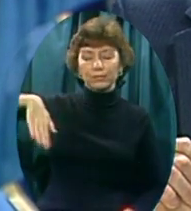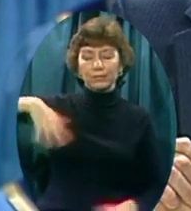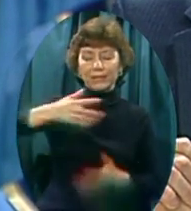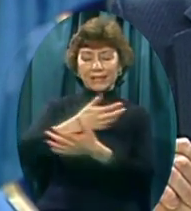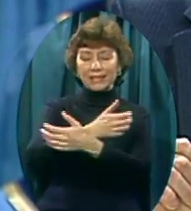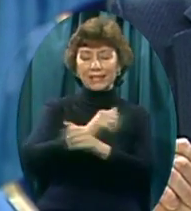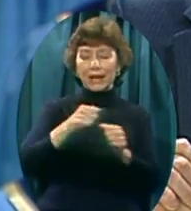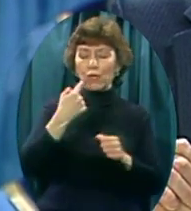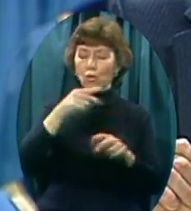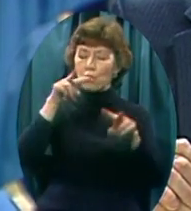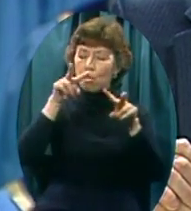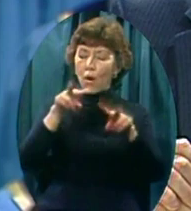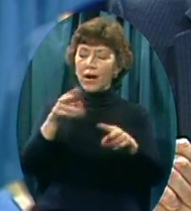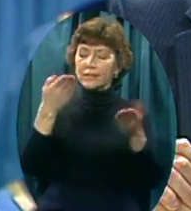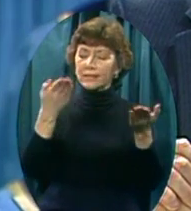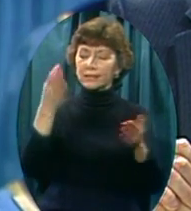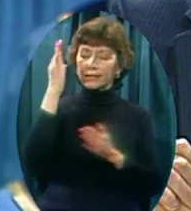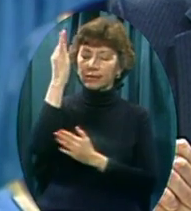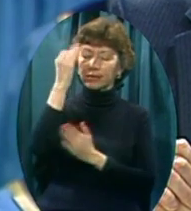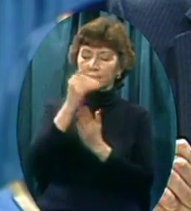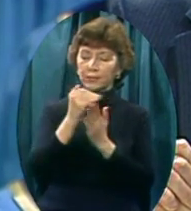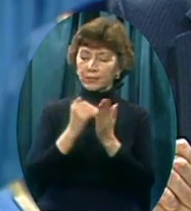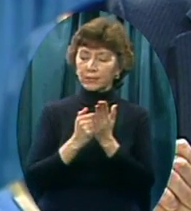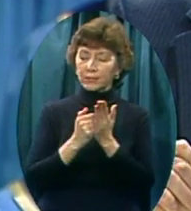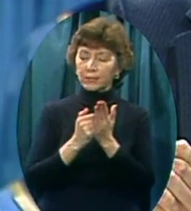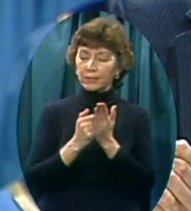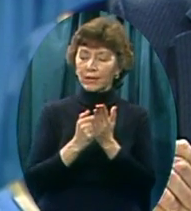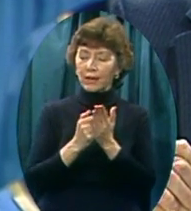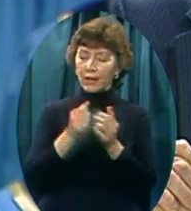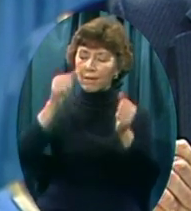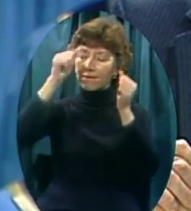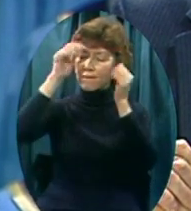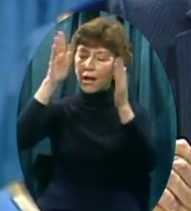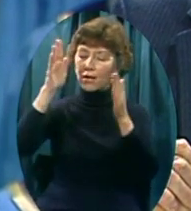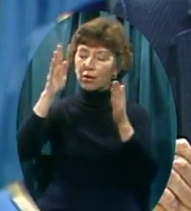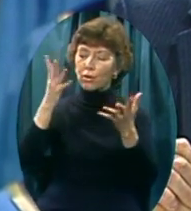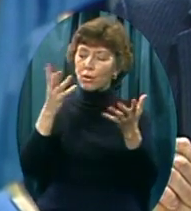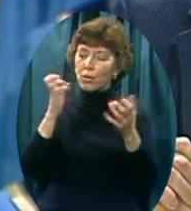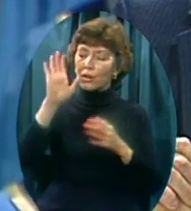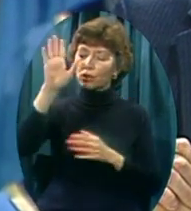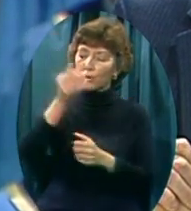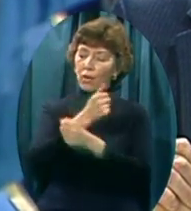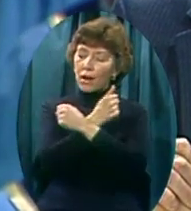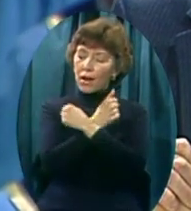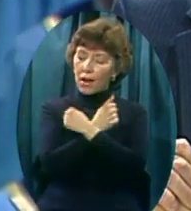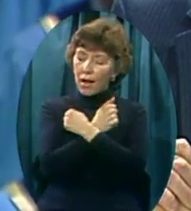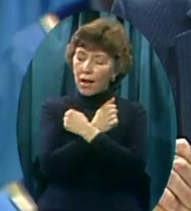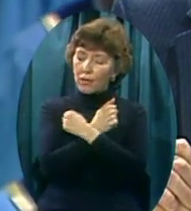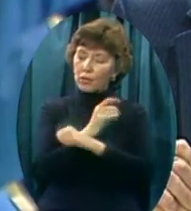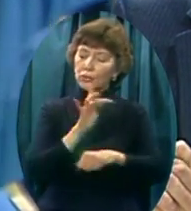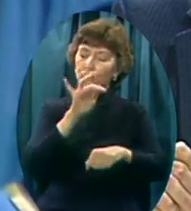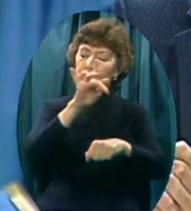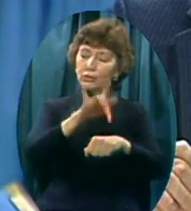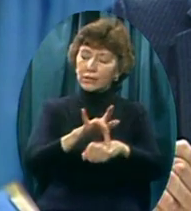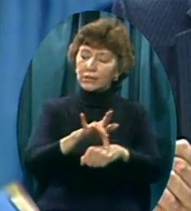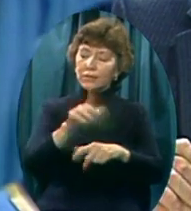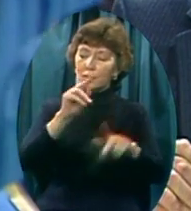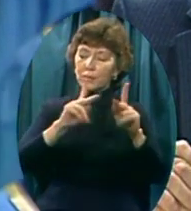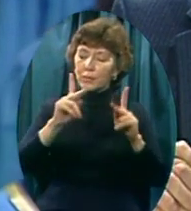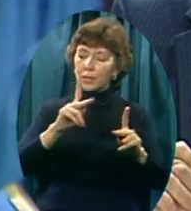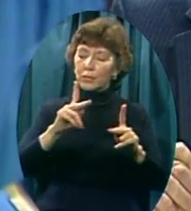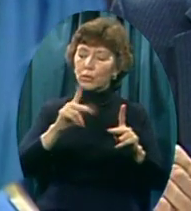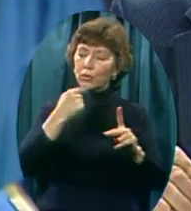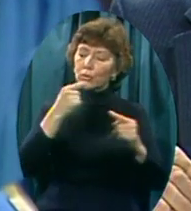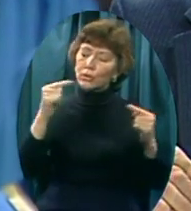And may your love Dear Father Reach out to hurting people People who don't know What's